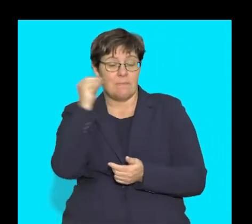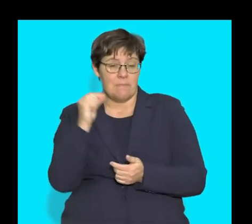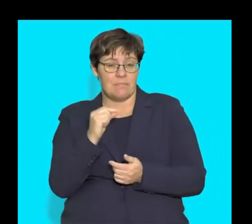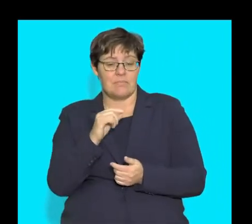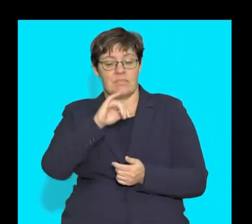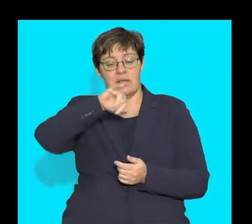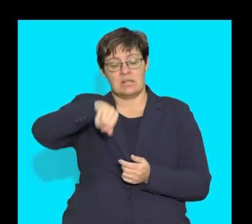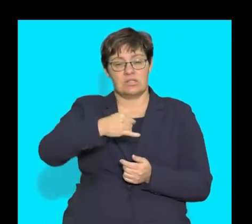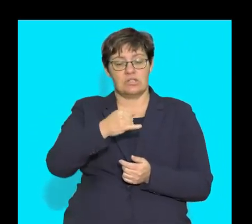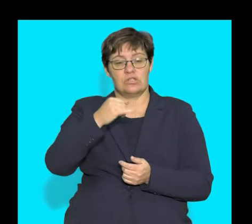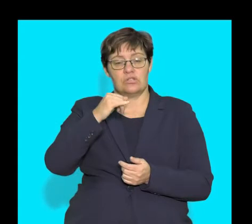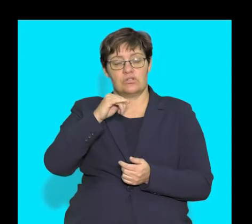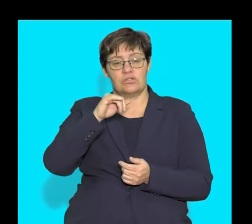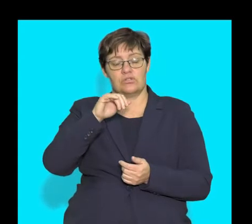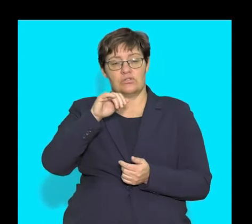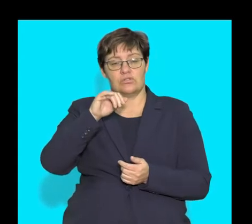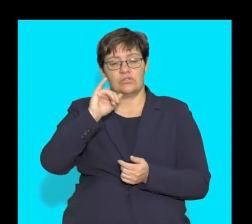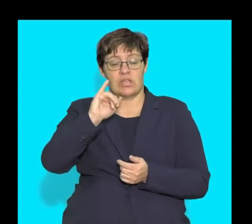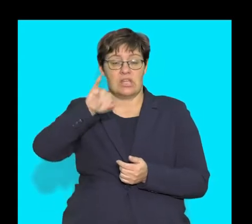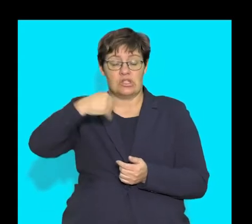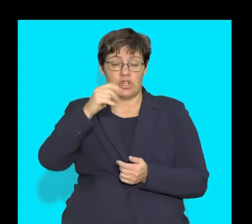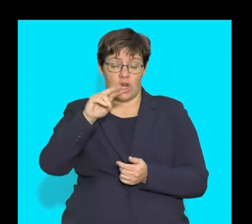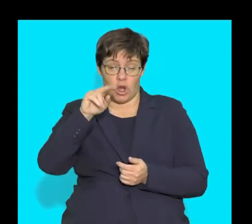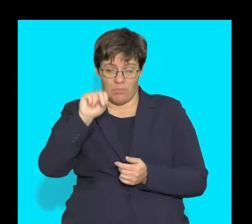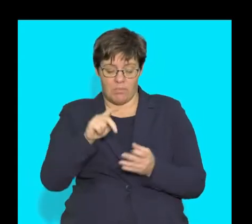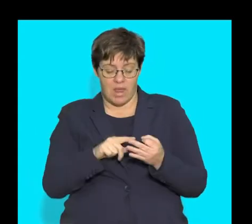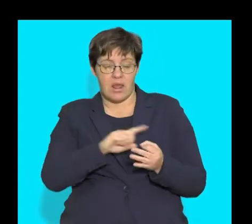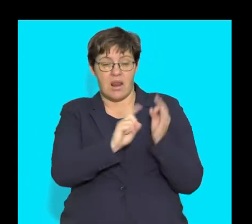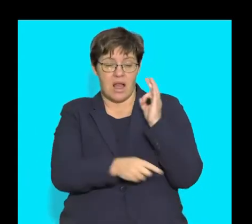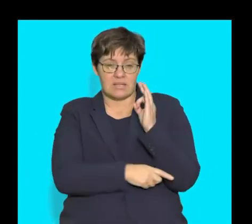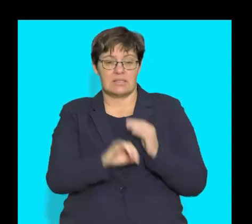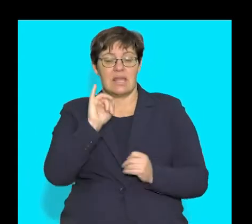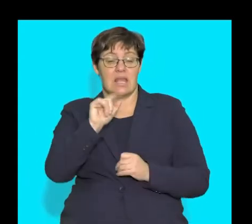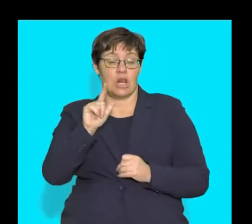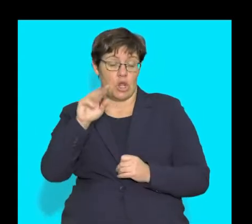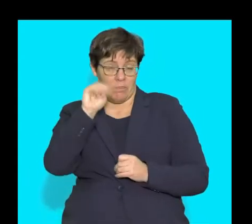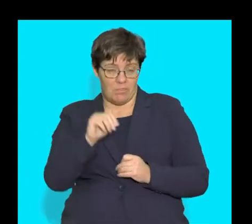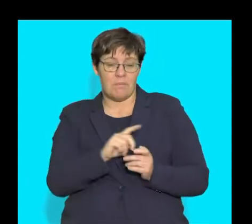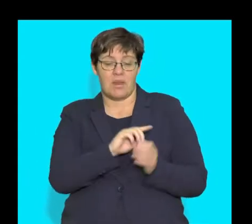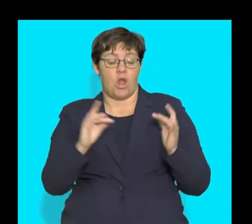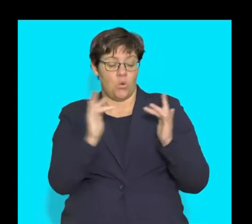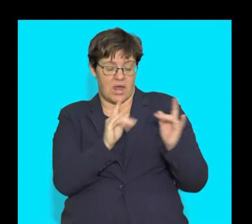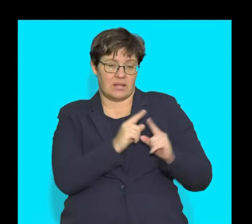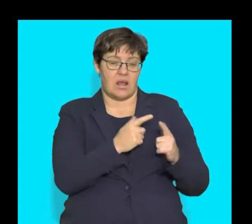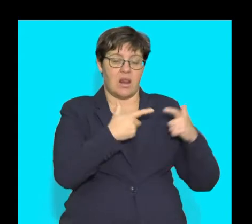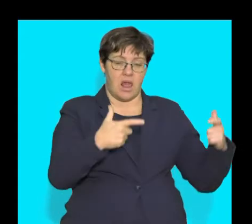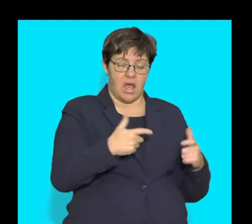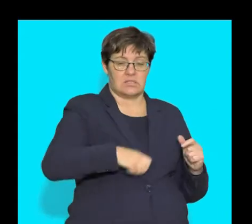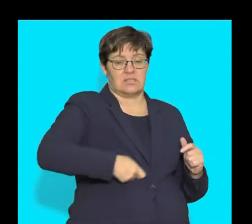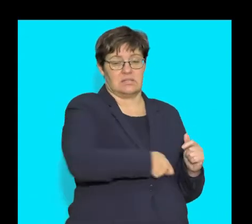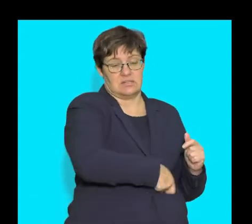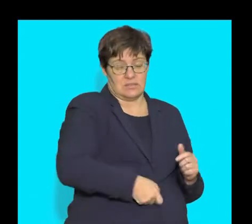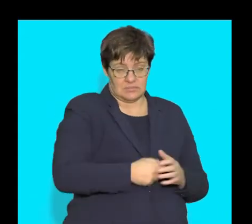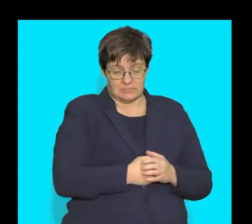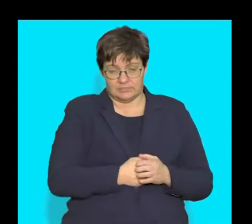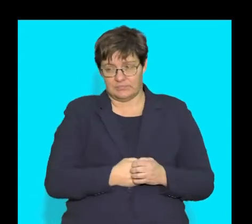and then the last bit which is the ileum which is connects to the large intestine. Right, so